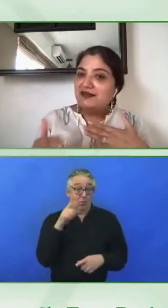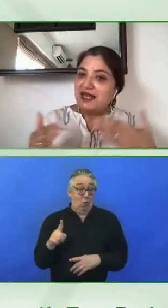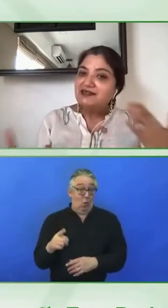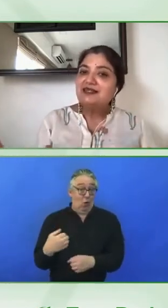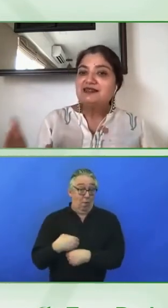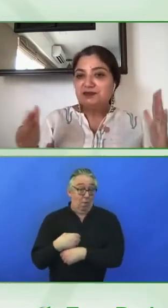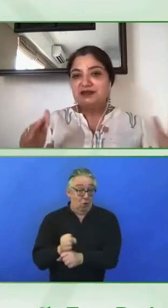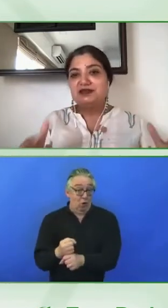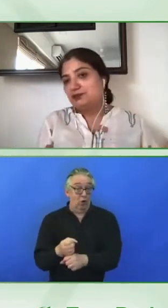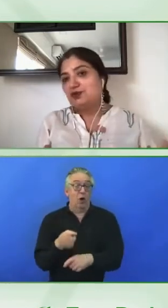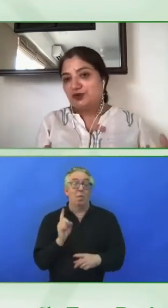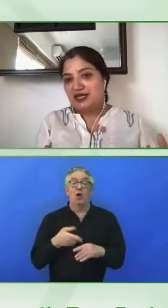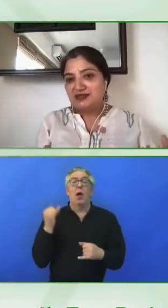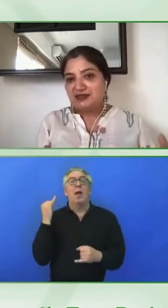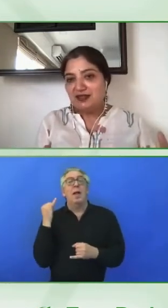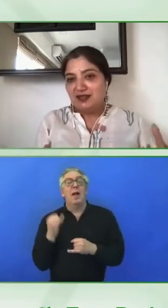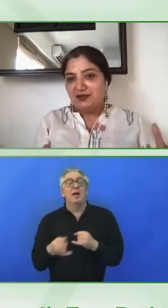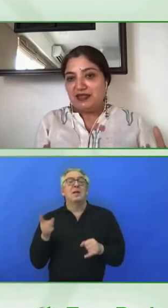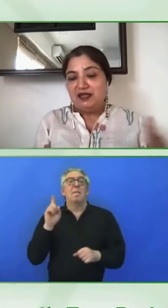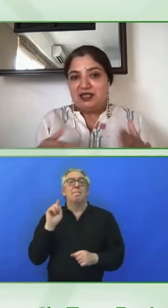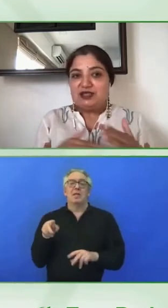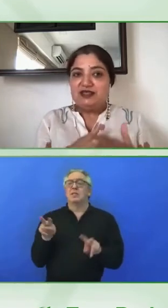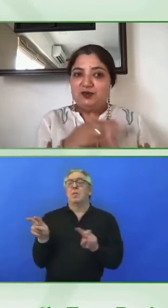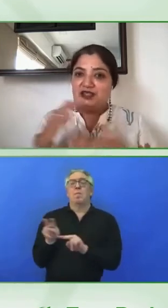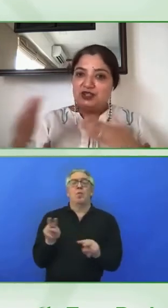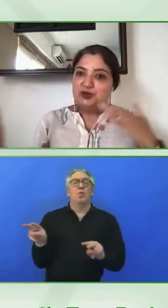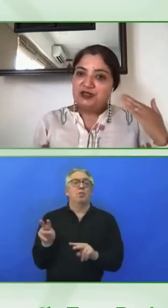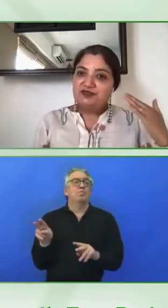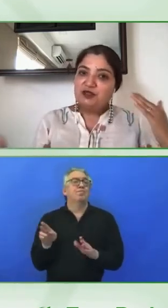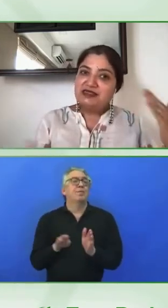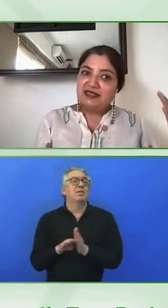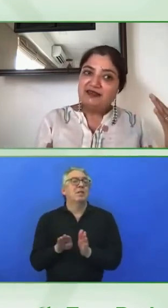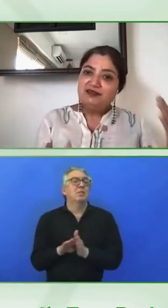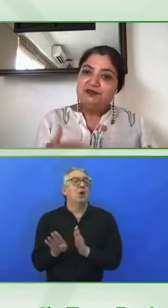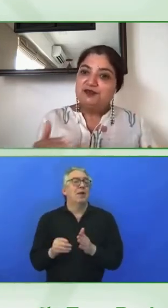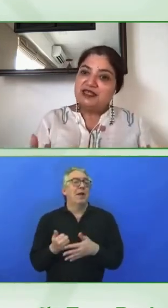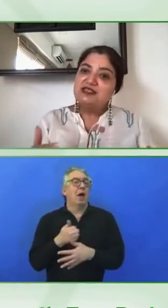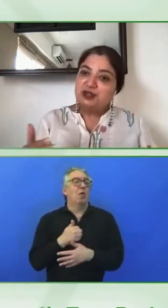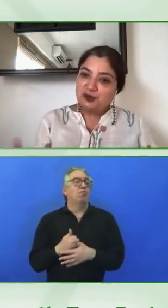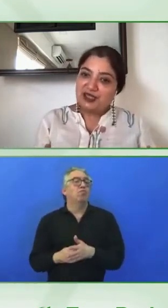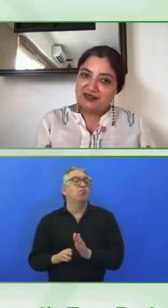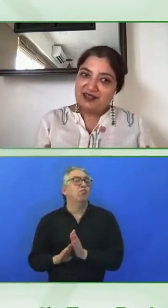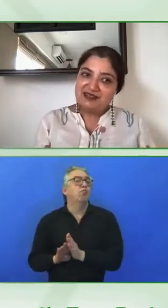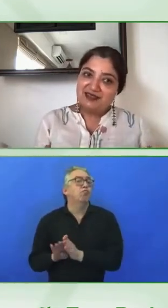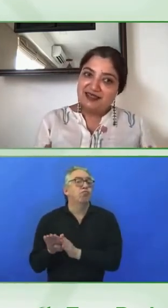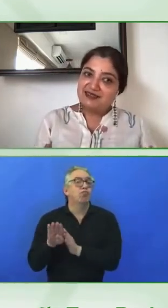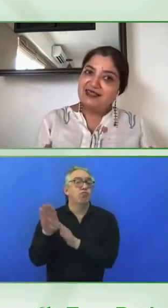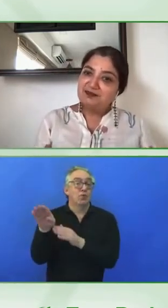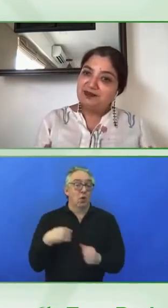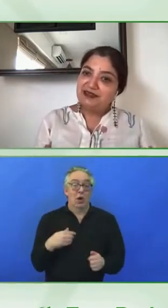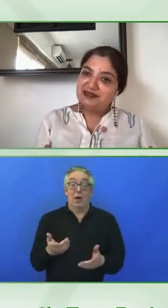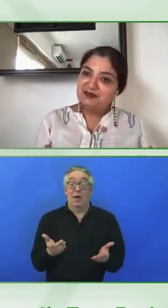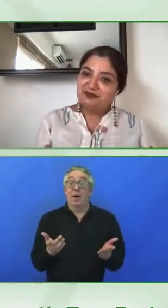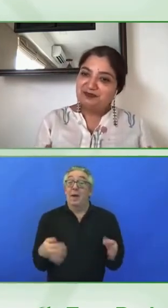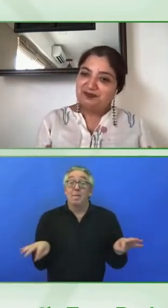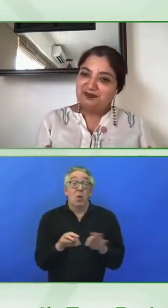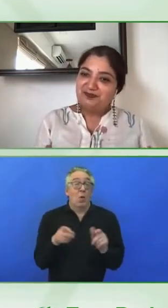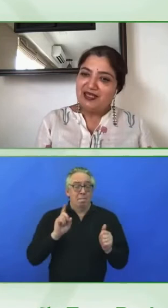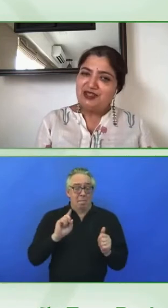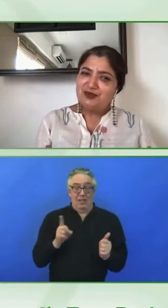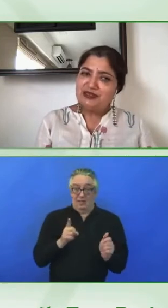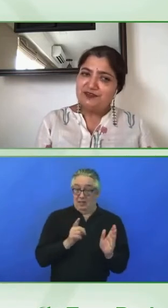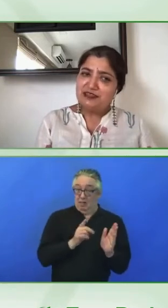monitor their accessibility progress, right? So I think we need to do this full cycle for us to look at this. Next slide, please.